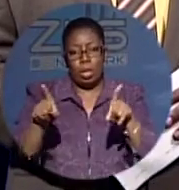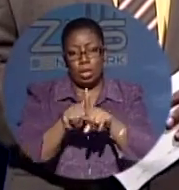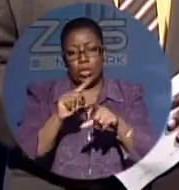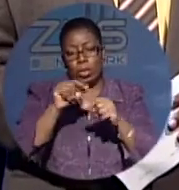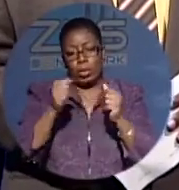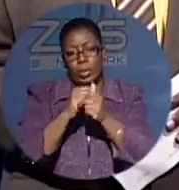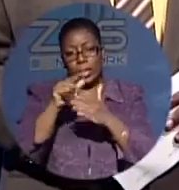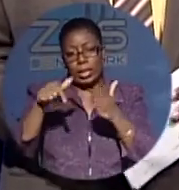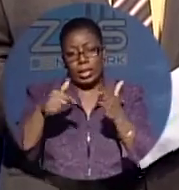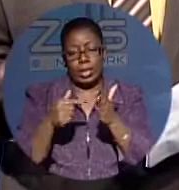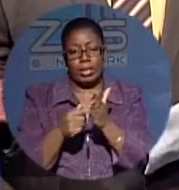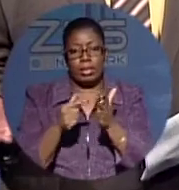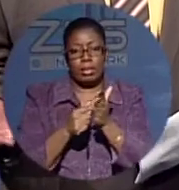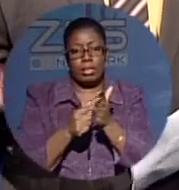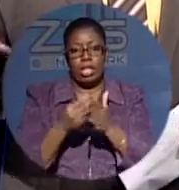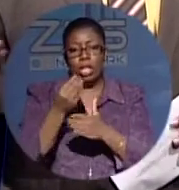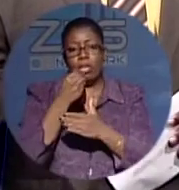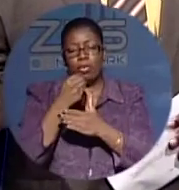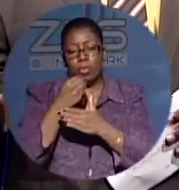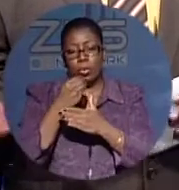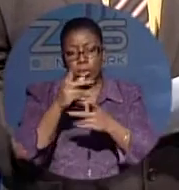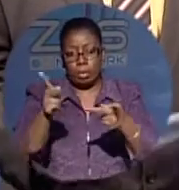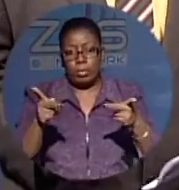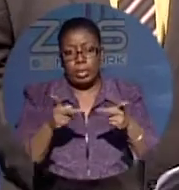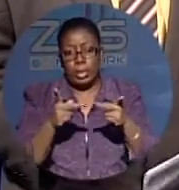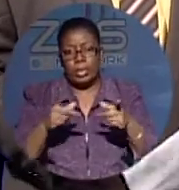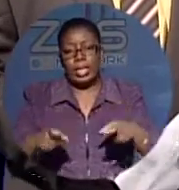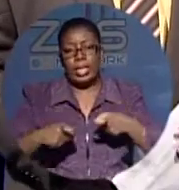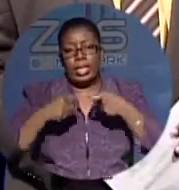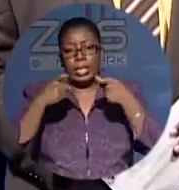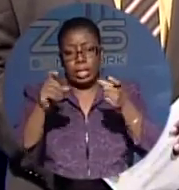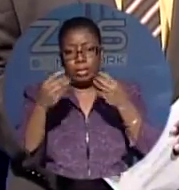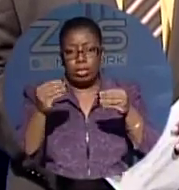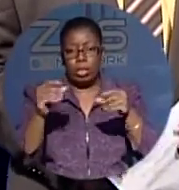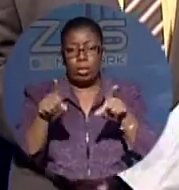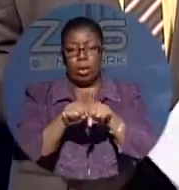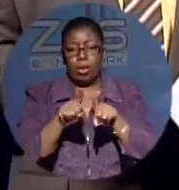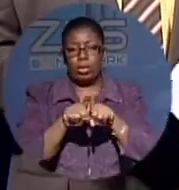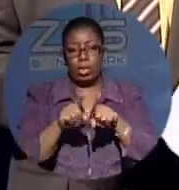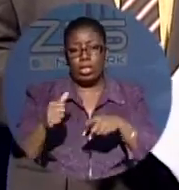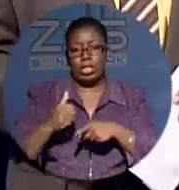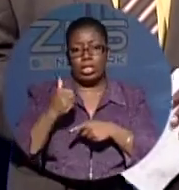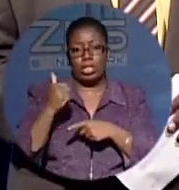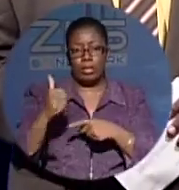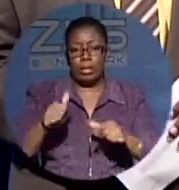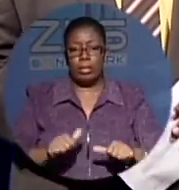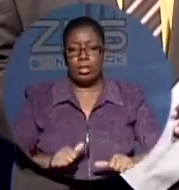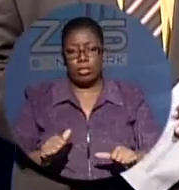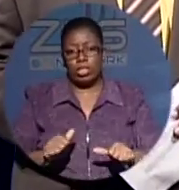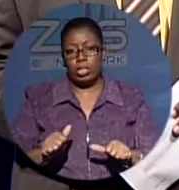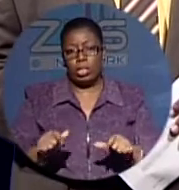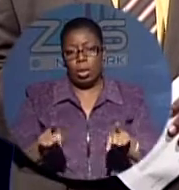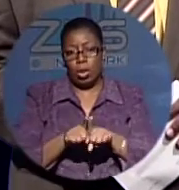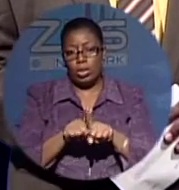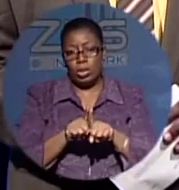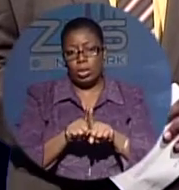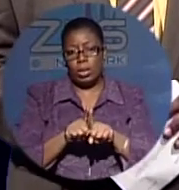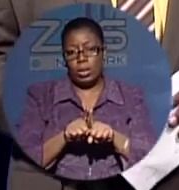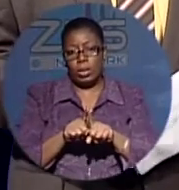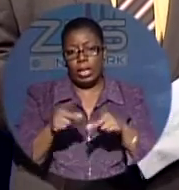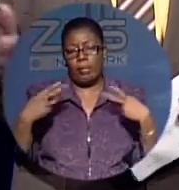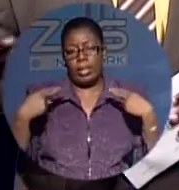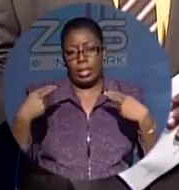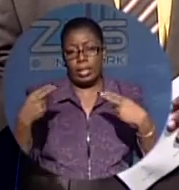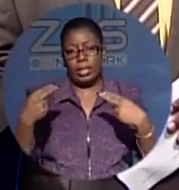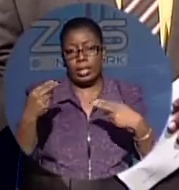concierge services, a food court, gift shop, security, and general administration. The new facility will include the healing garden,